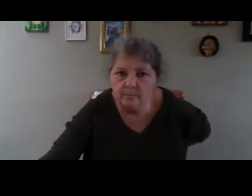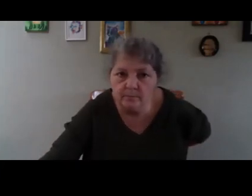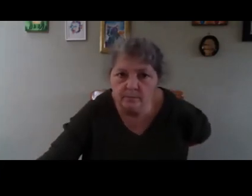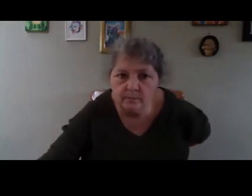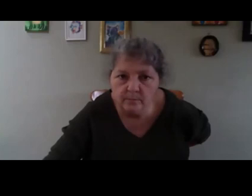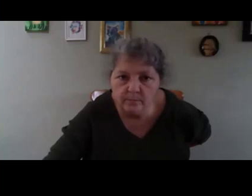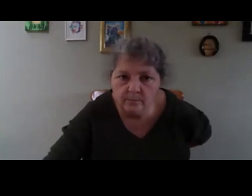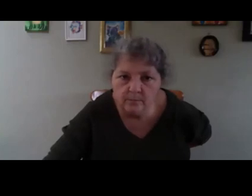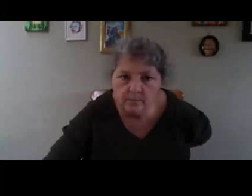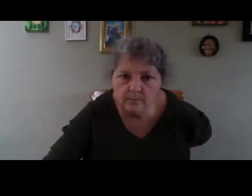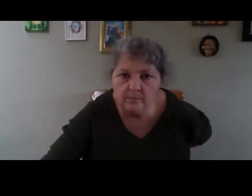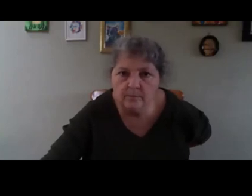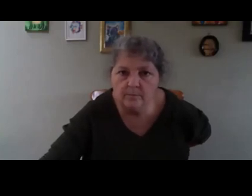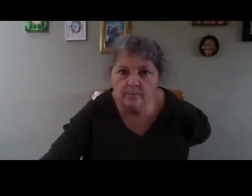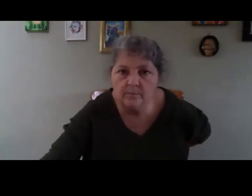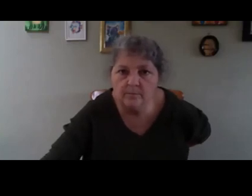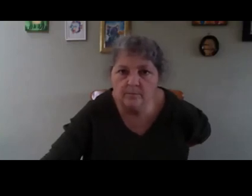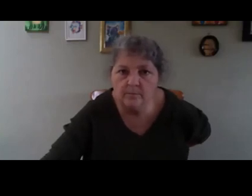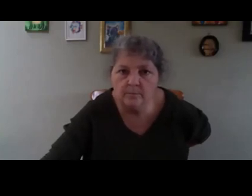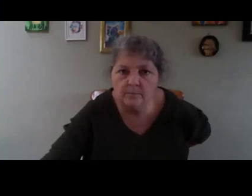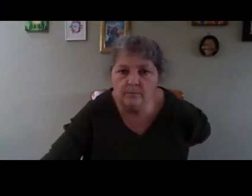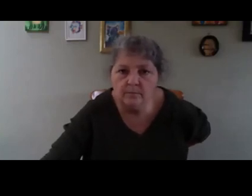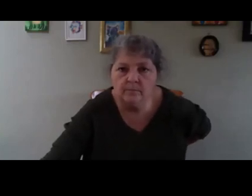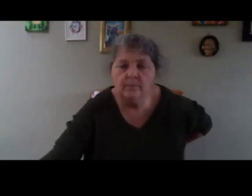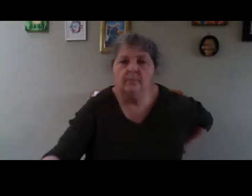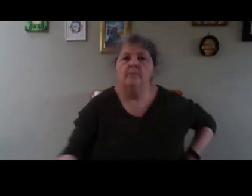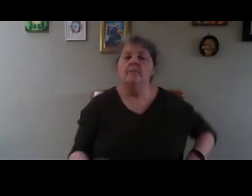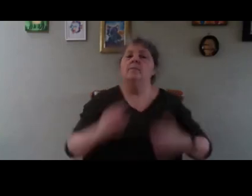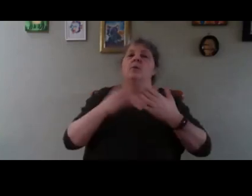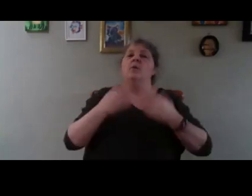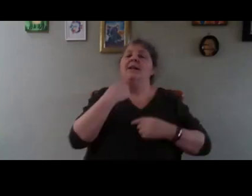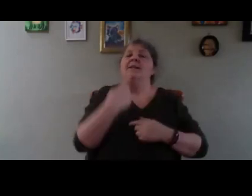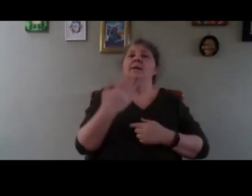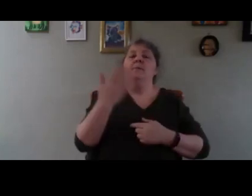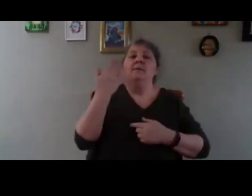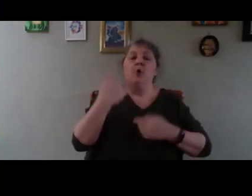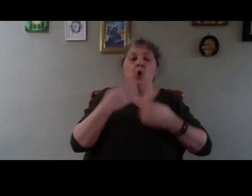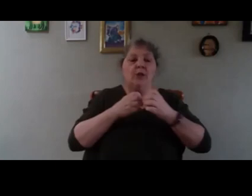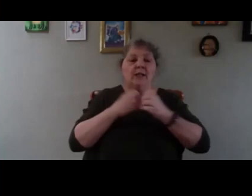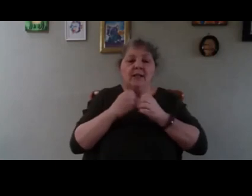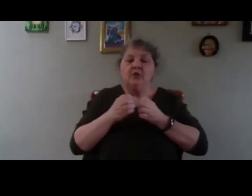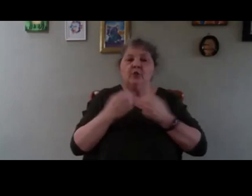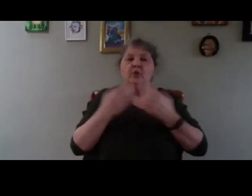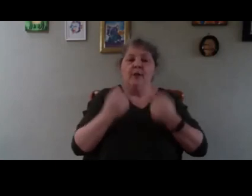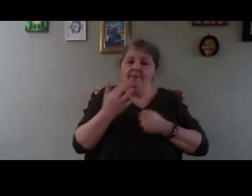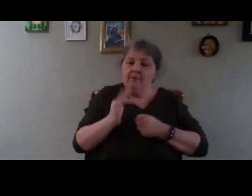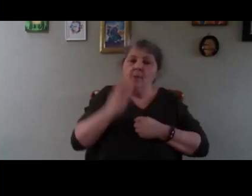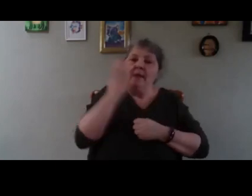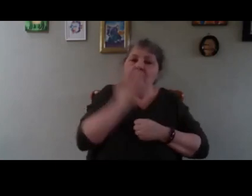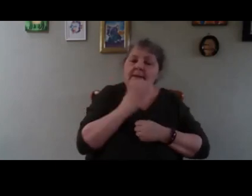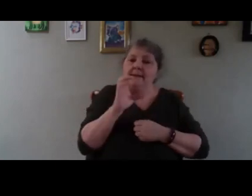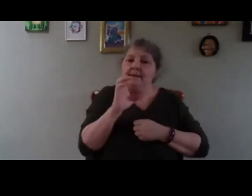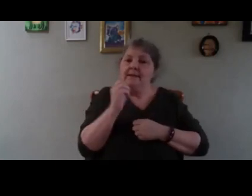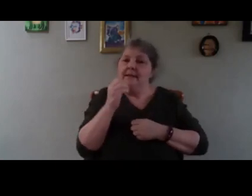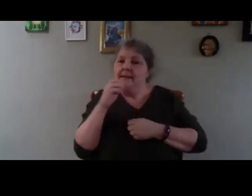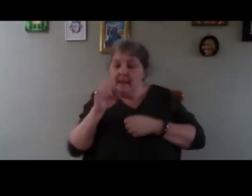this is what i said before actually is that all the energy that you have from the heating cable is going